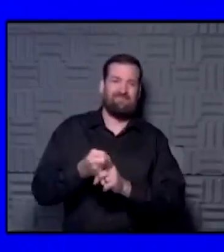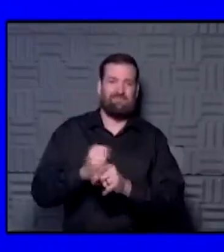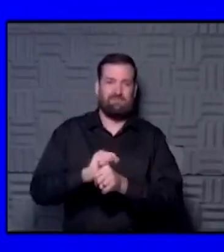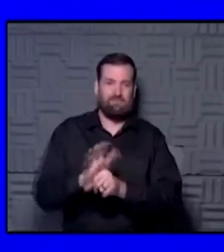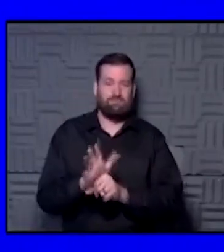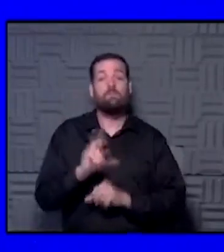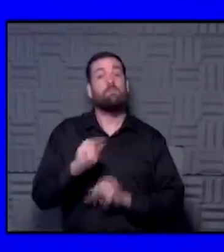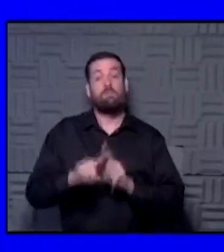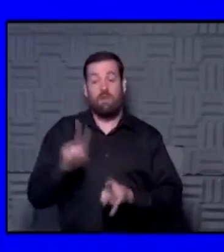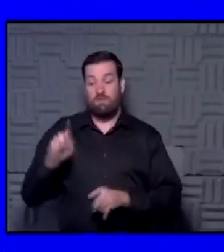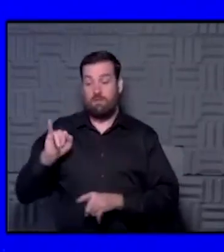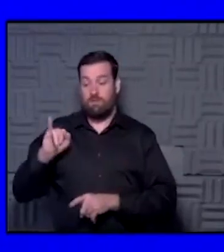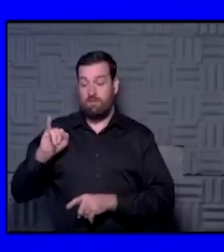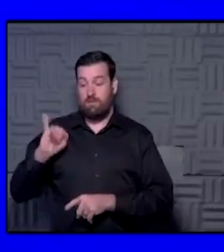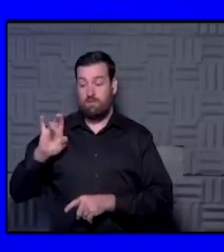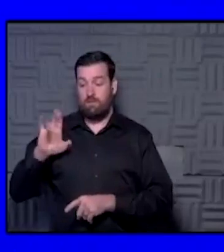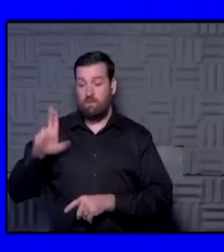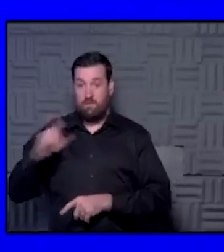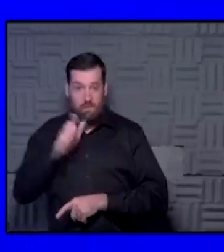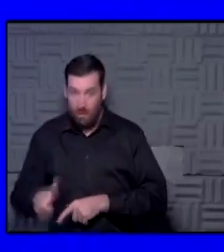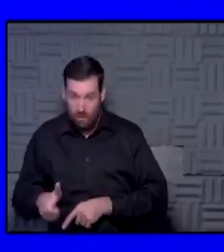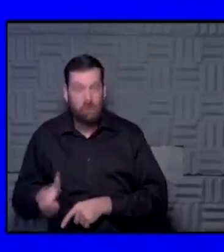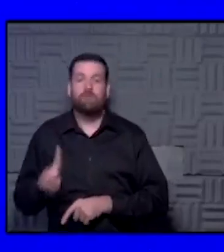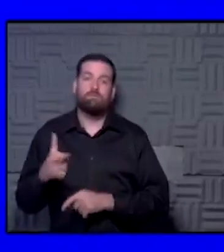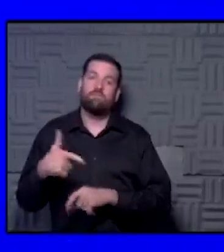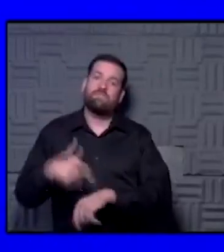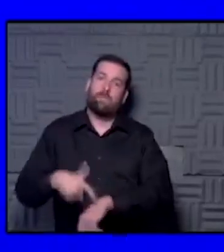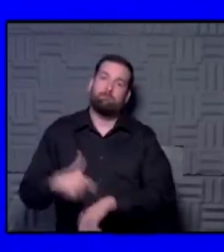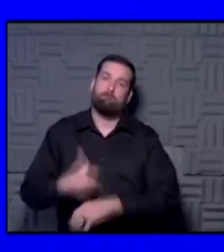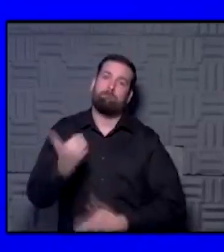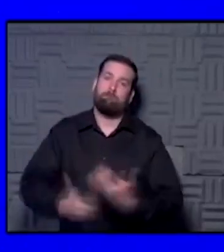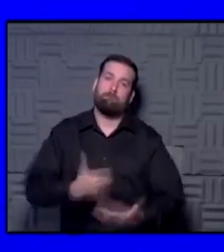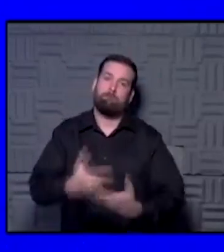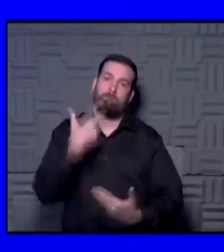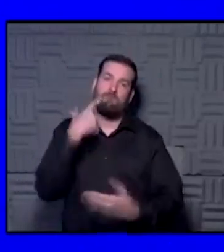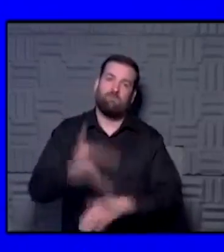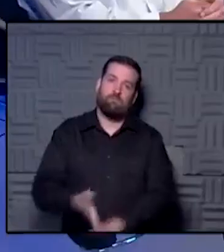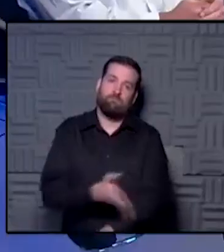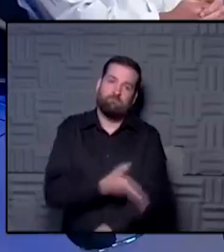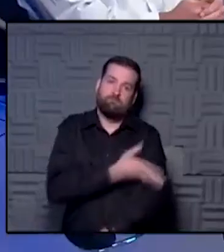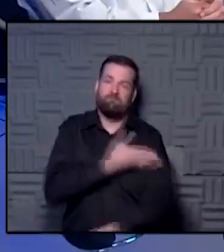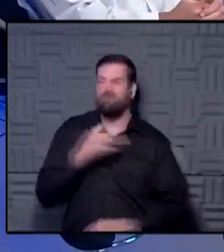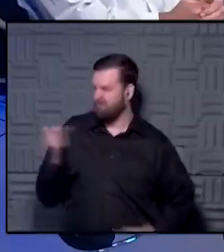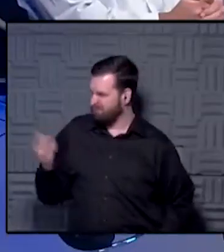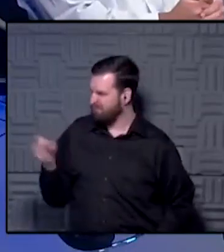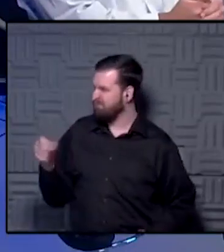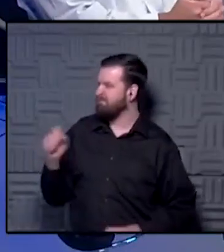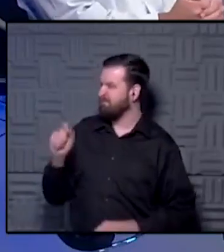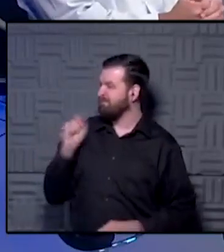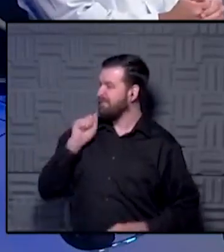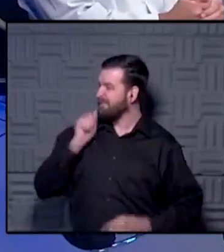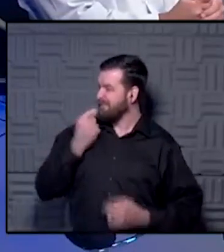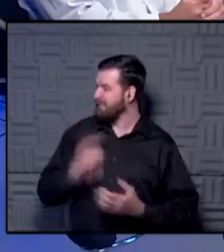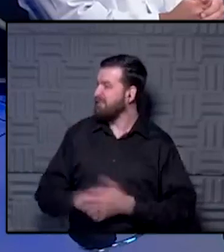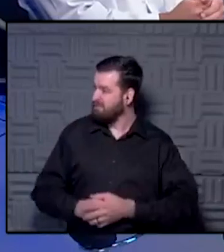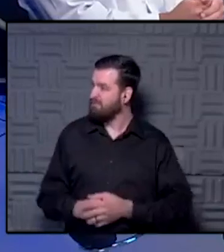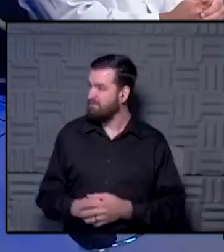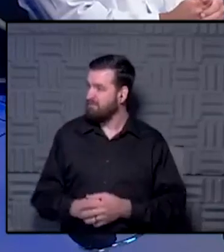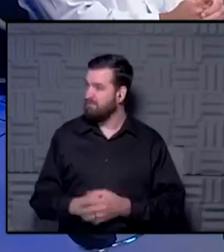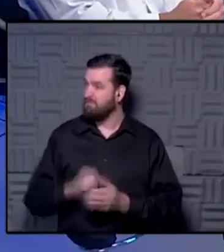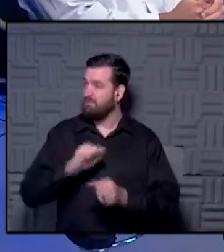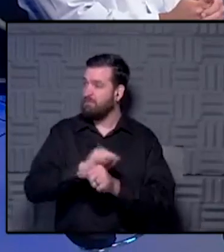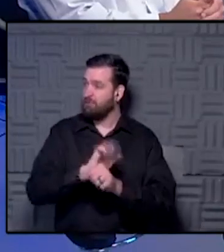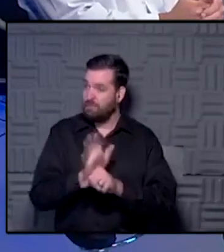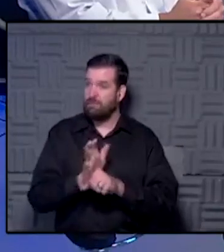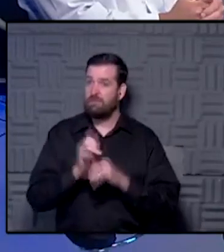you're not in the ICU, it still does take some time to recover. You still are in the hospital for a little bit. Yeah. So it's a big deal out there, and coronavirus